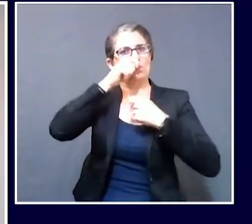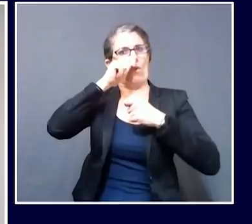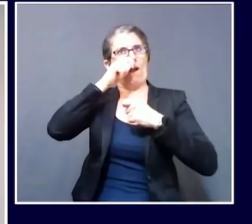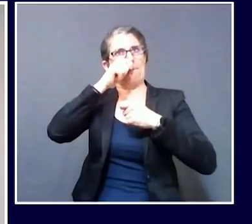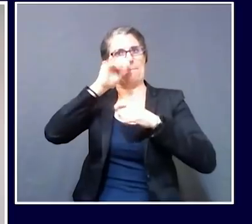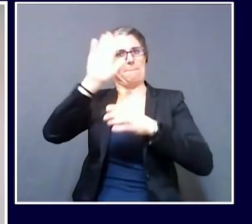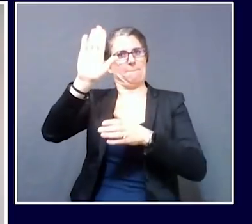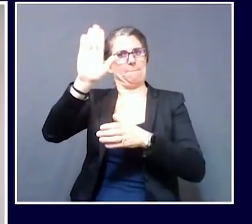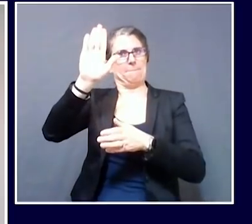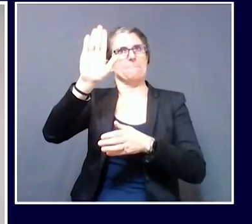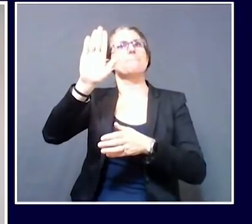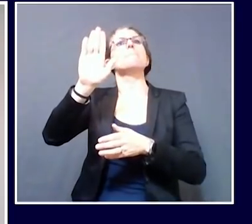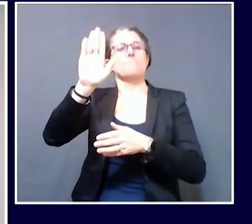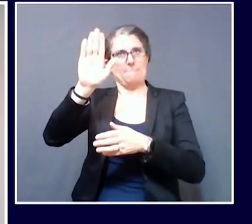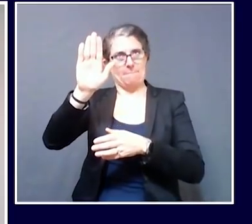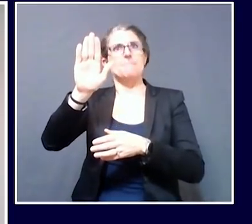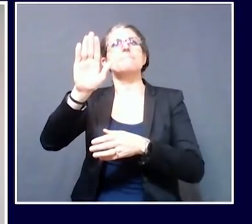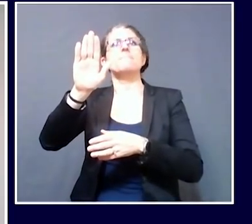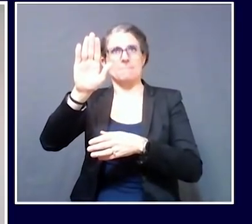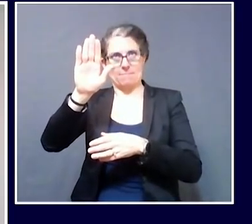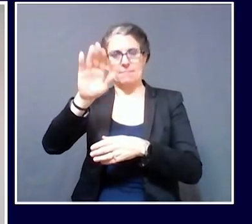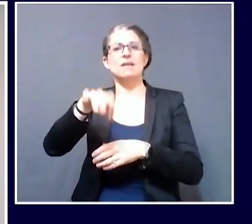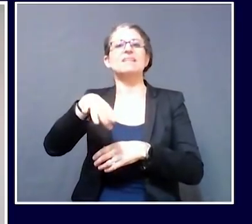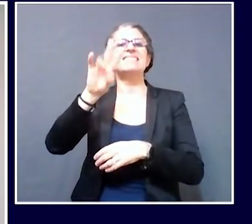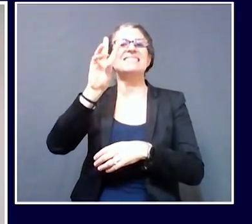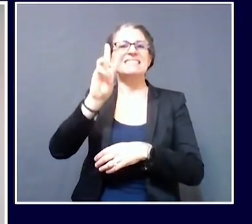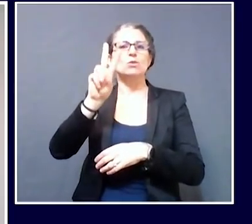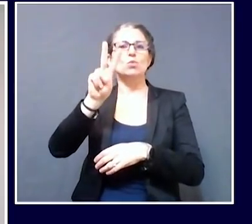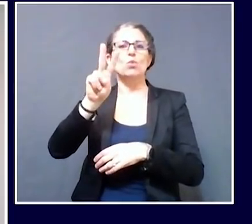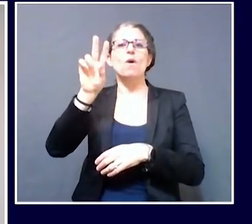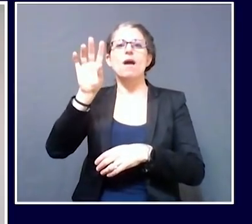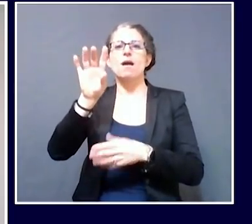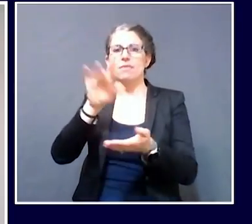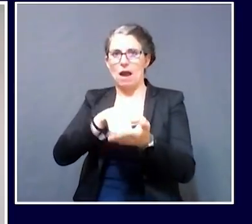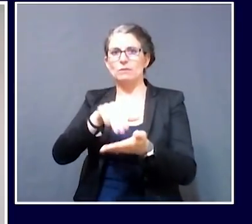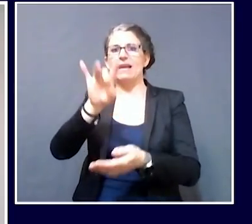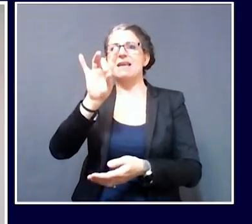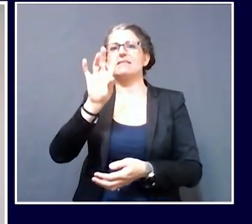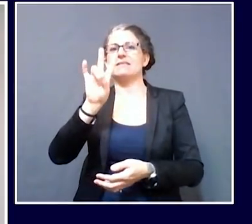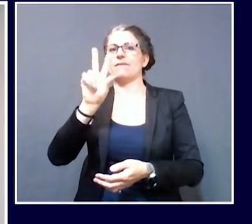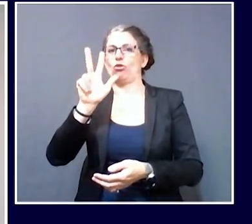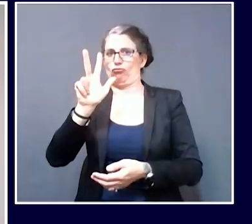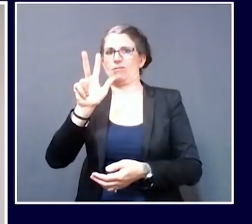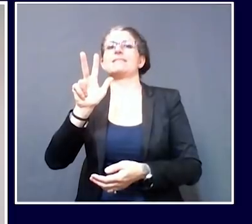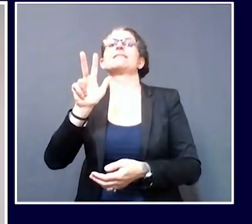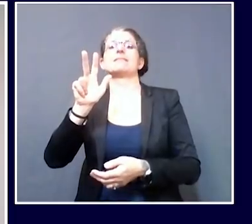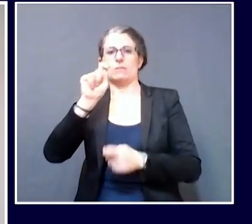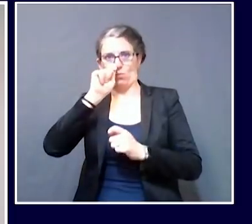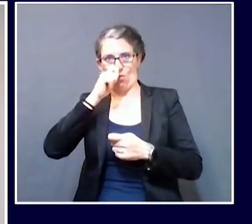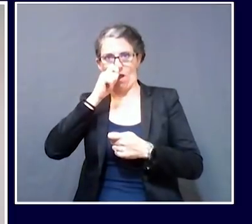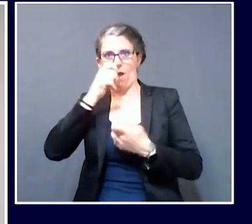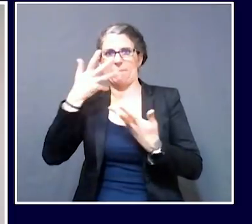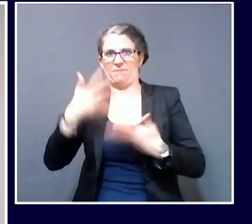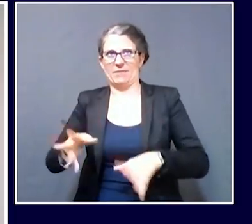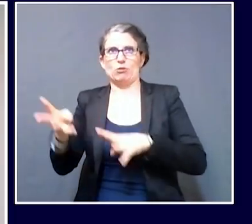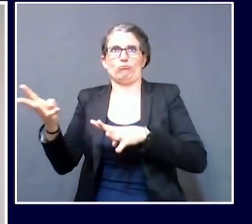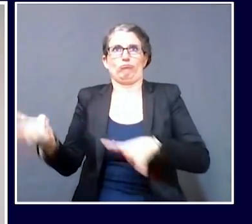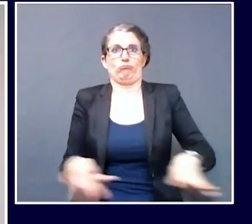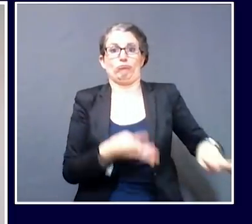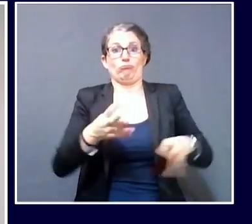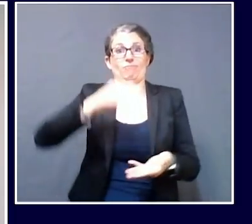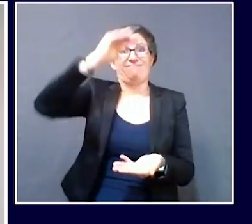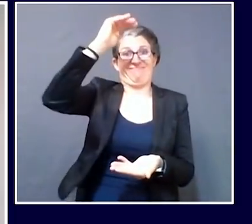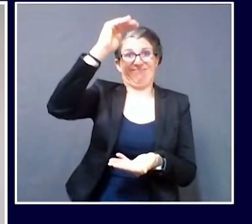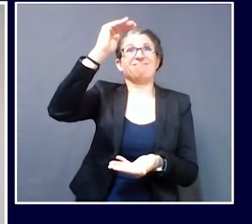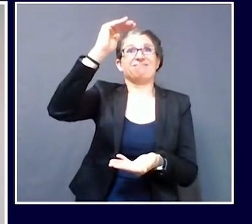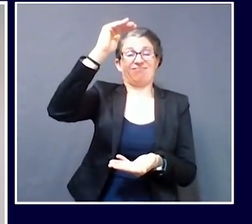That's the number of cumulative tests that have been done across the state. Of those, the positivity rate thus far